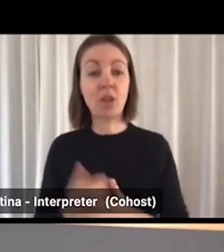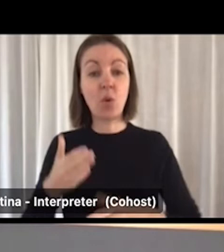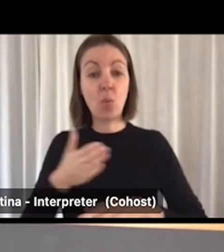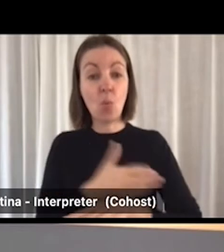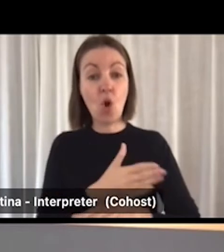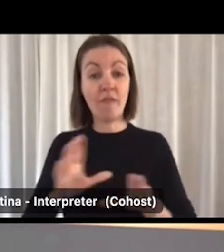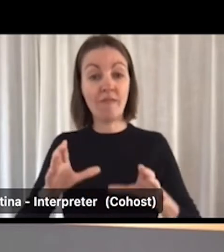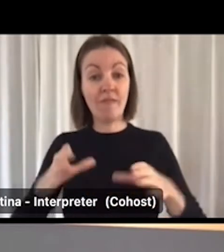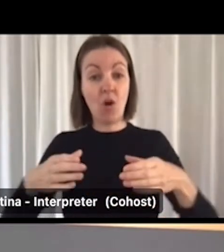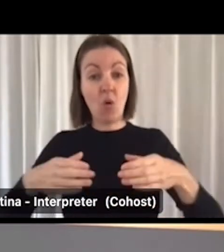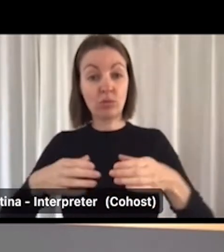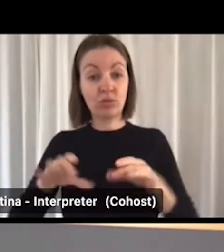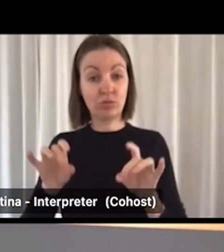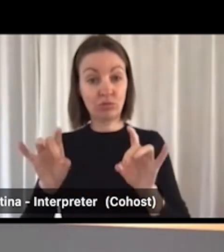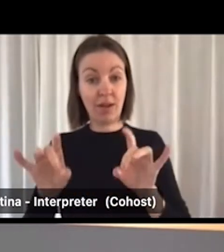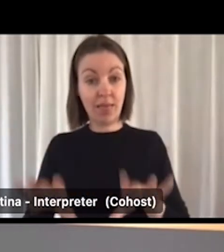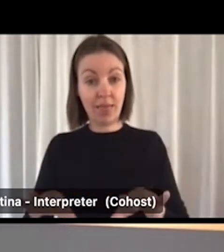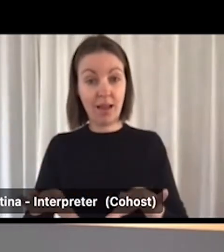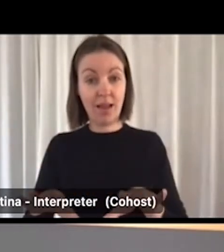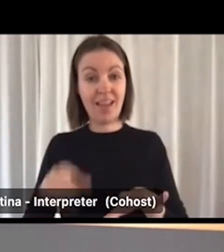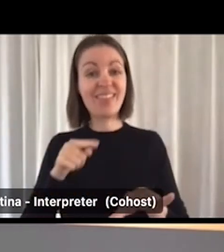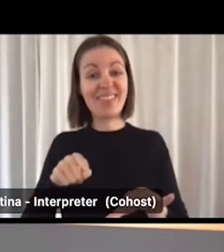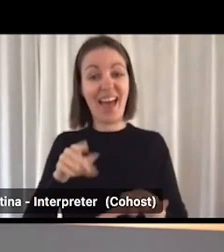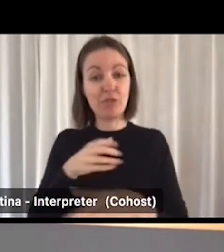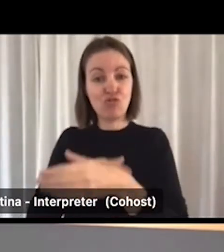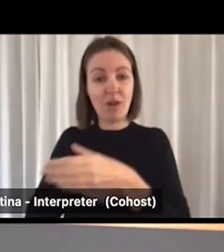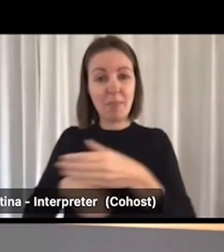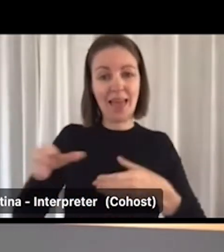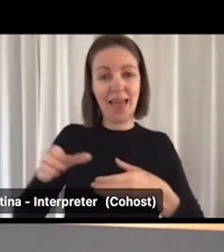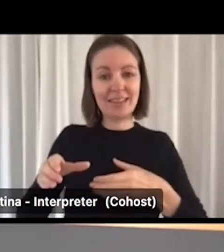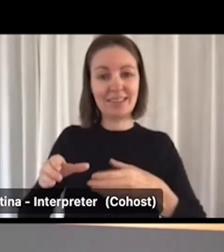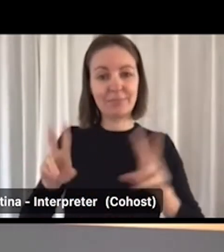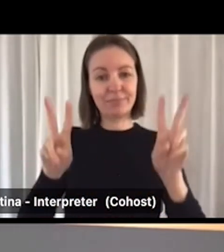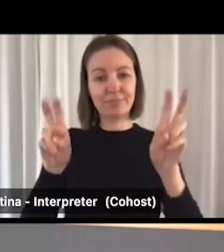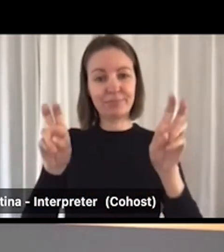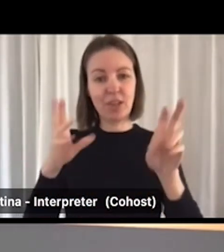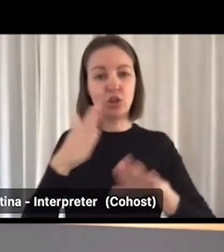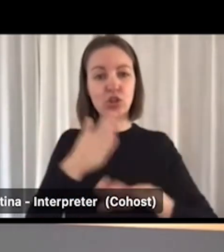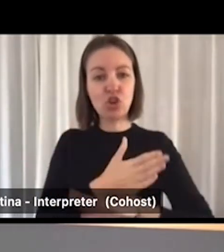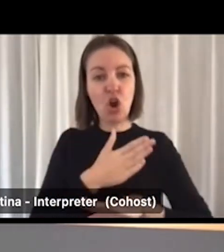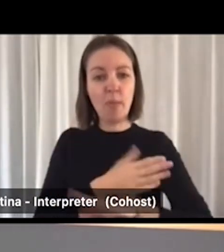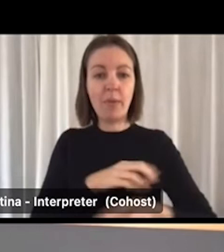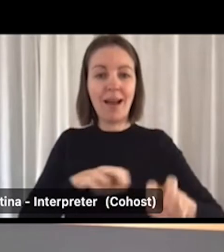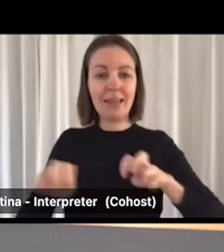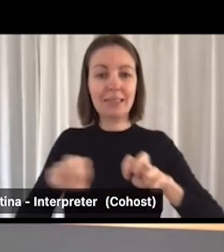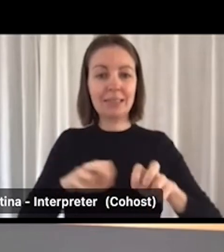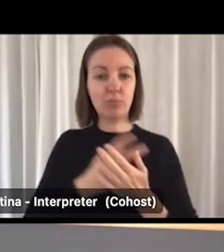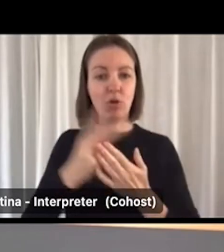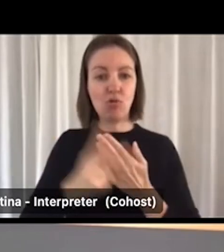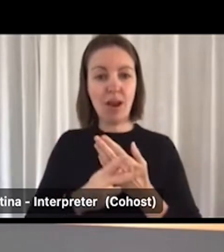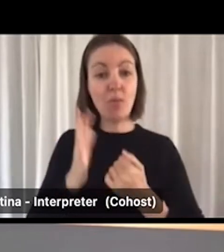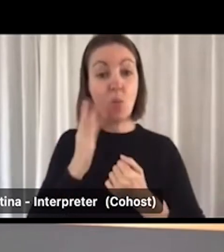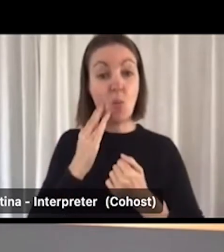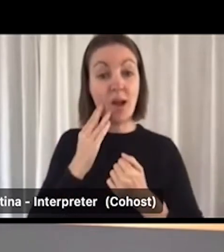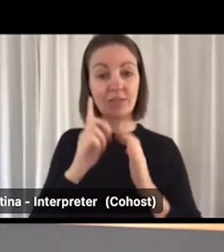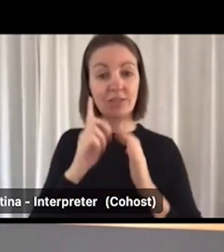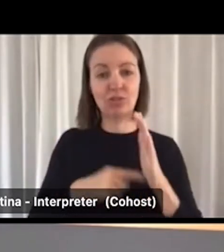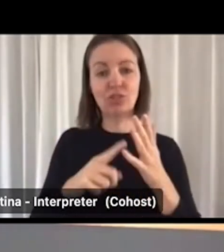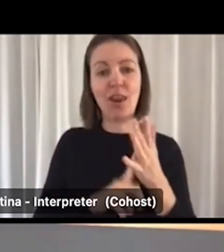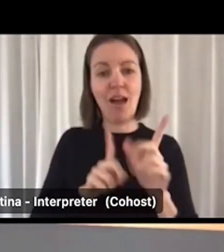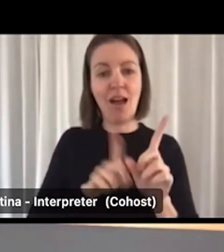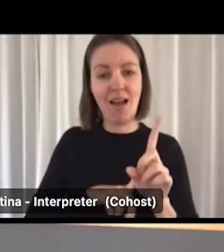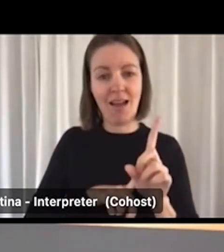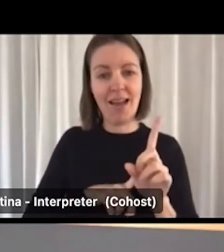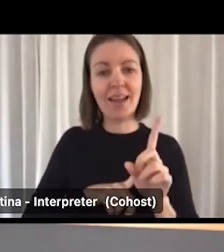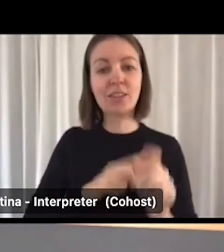Australia. Workforce Australia replaced the Job Active program from July this year. Our services are free